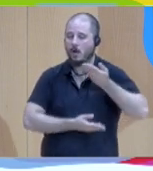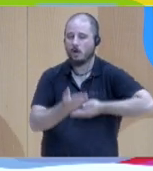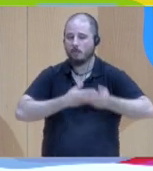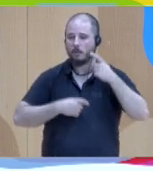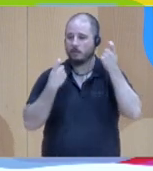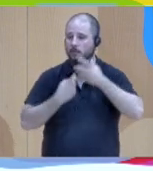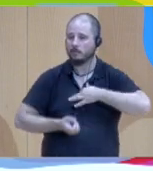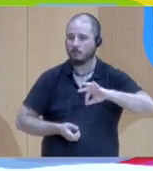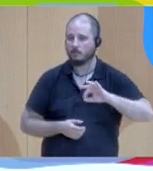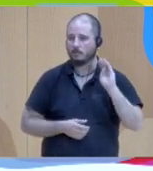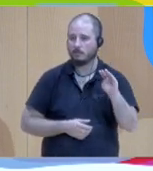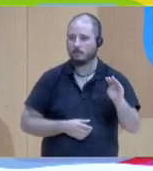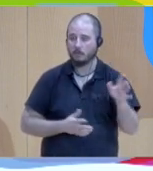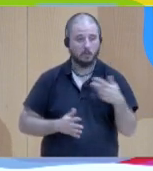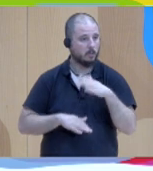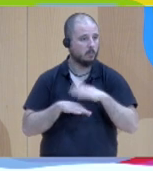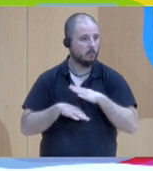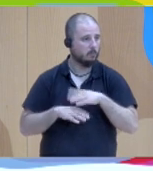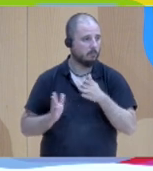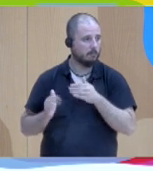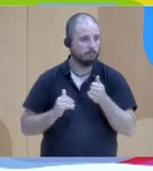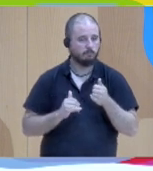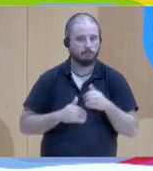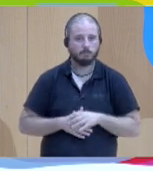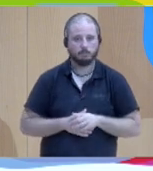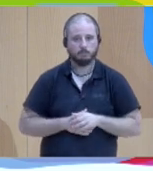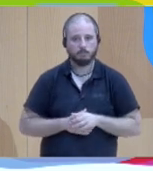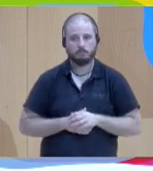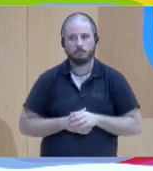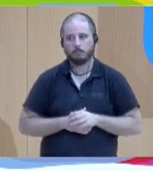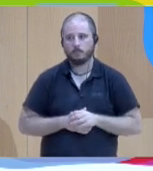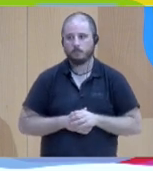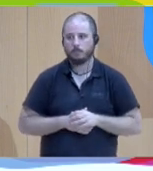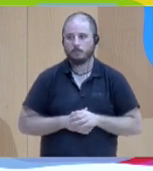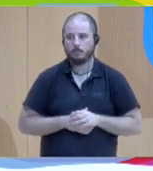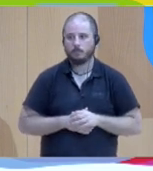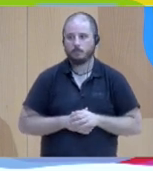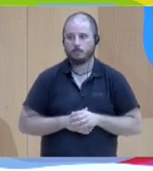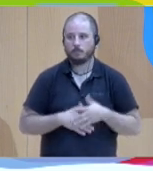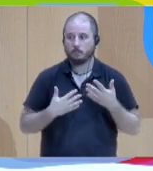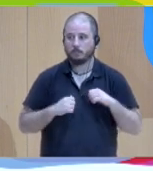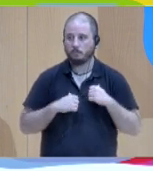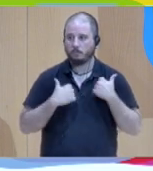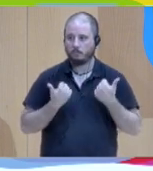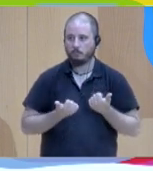that's a dialogical start the parent might say that you don't have to be worried